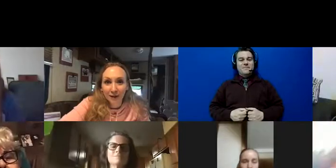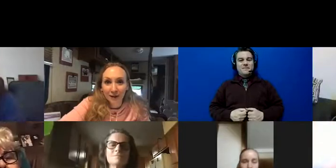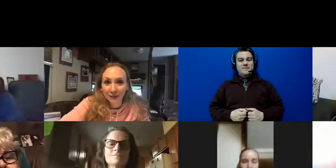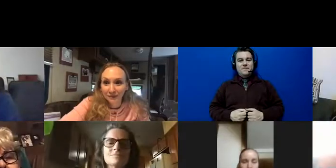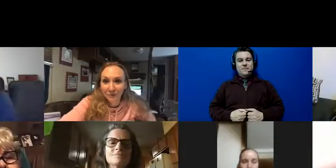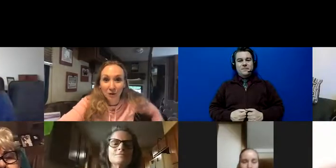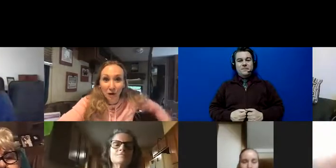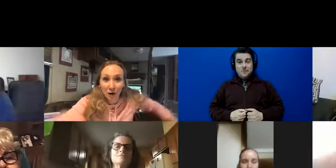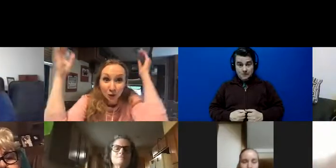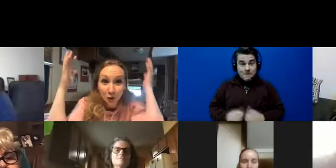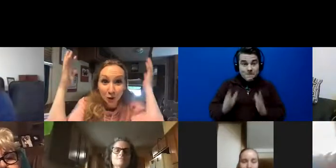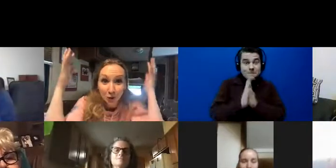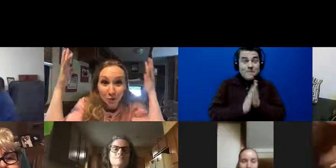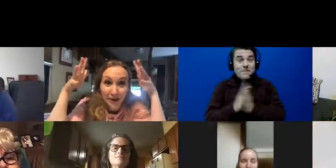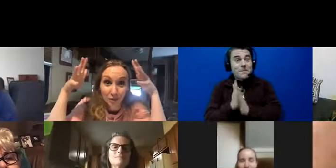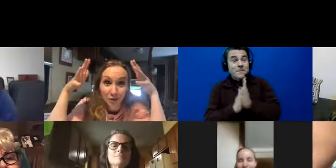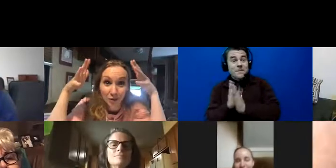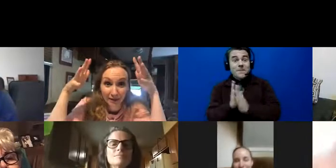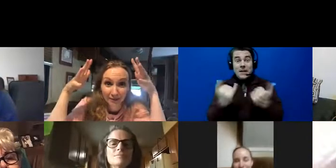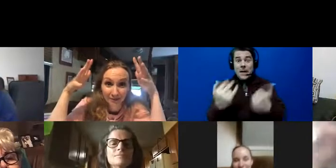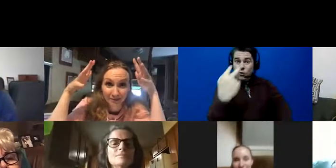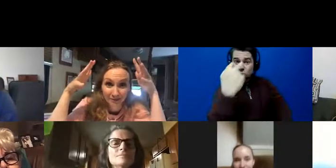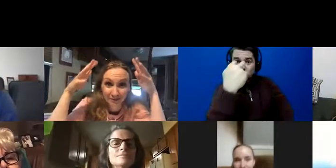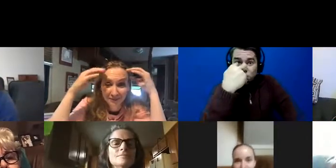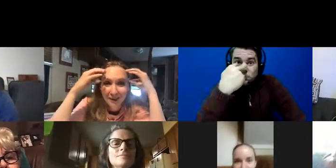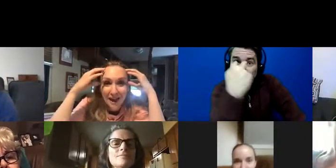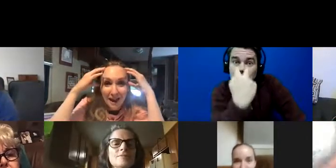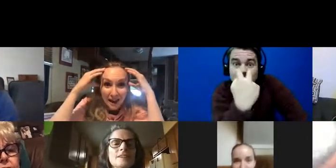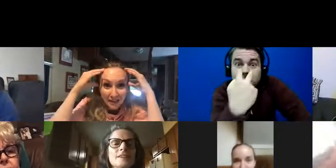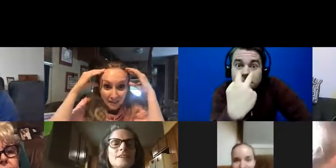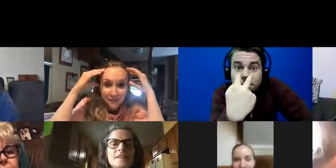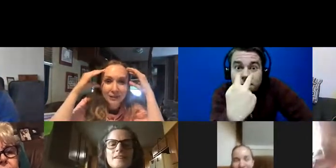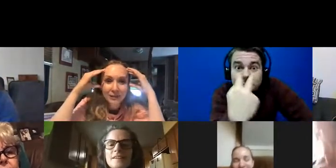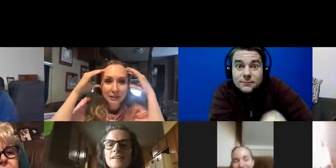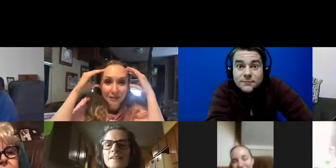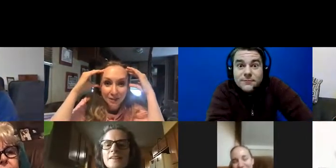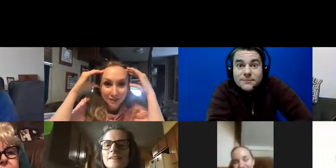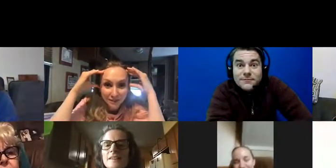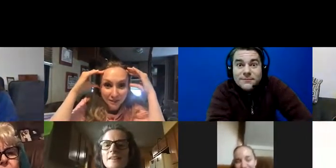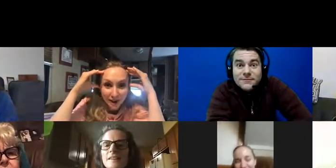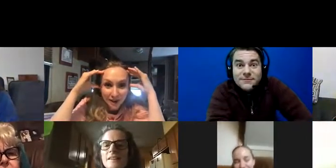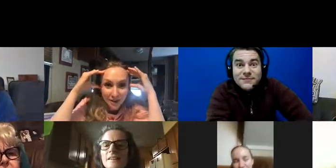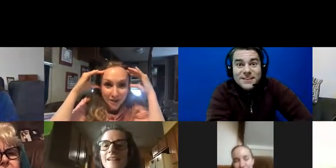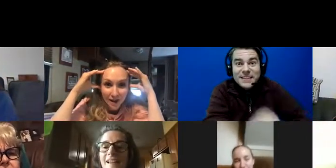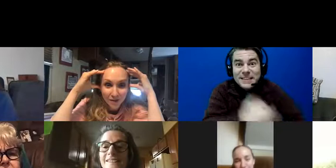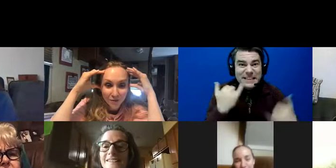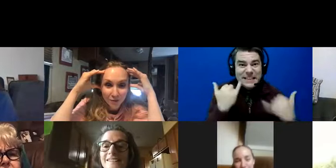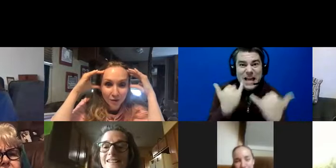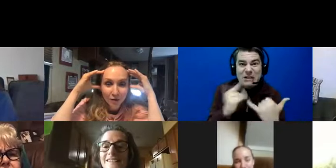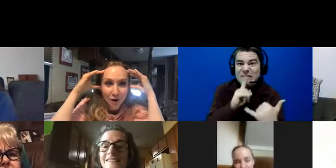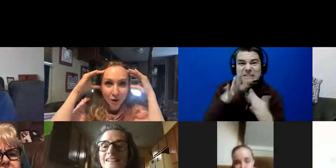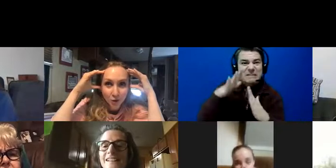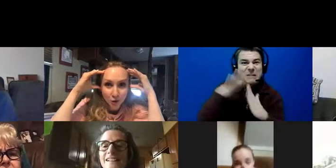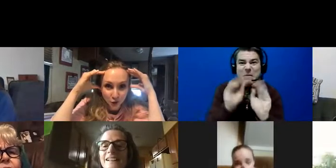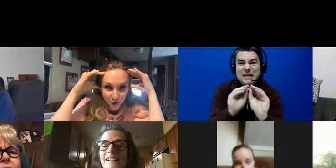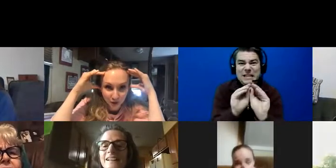Okay, guys. I want you to look me in the eyeballs right now. This is the clearest I have ever